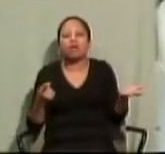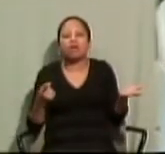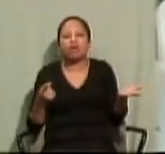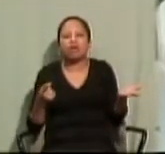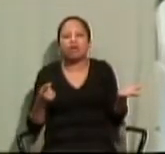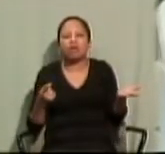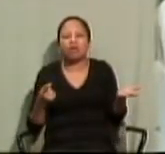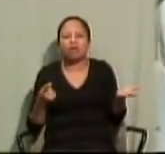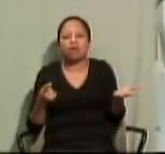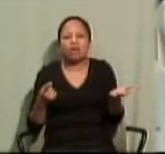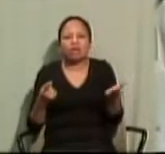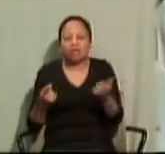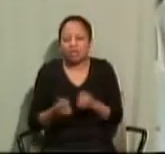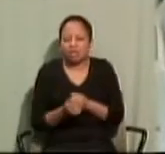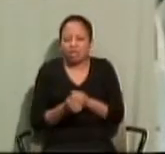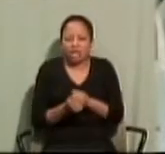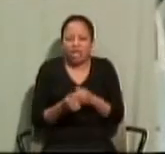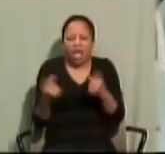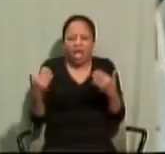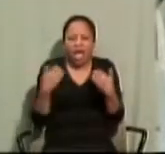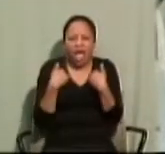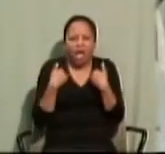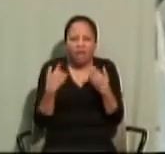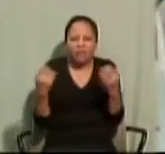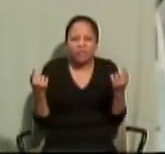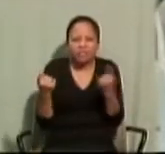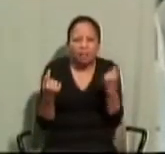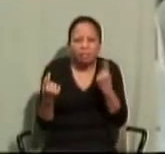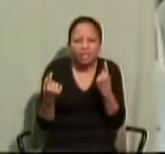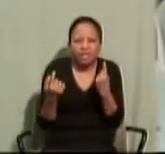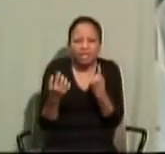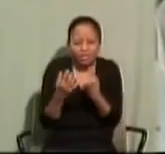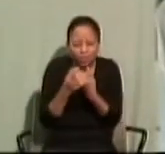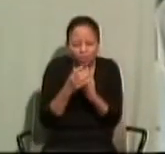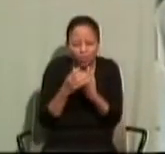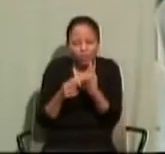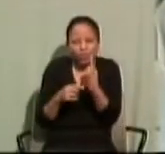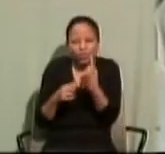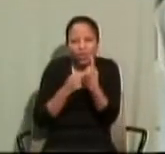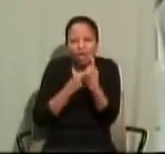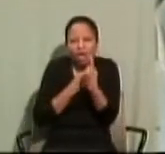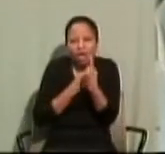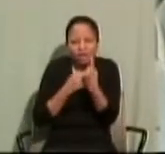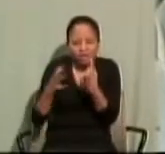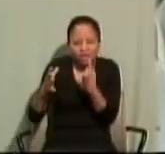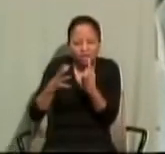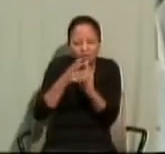something we love or someone we love.